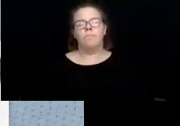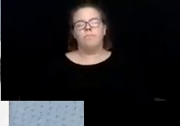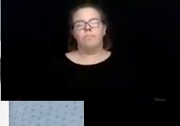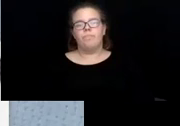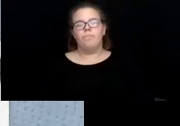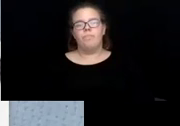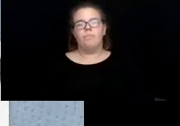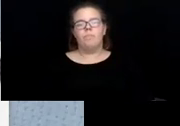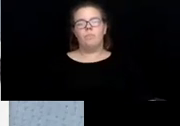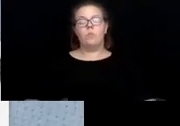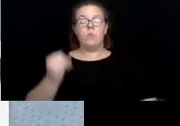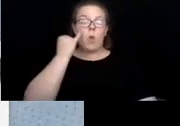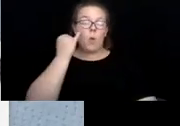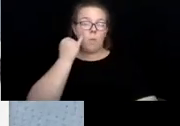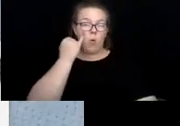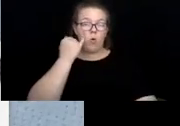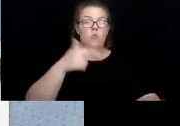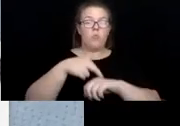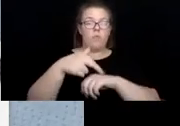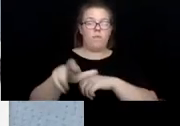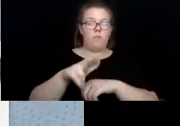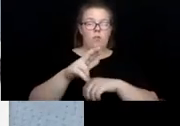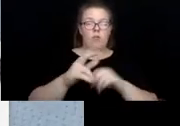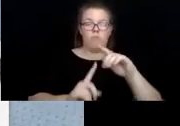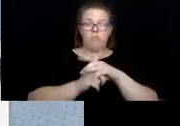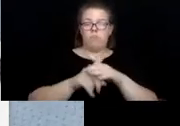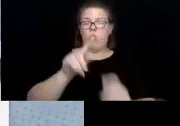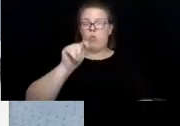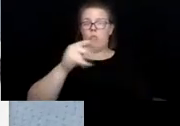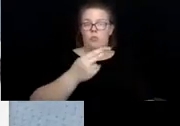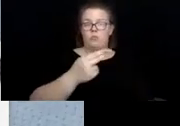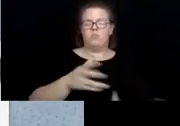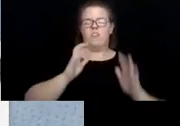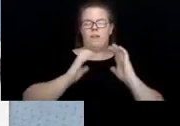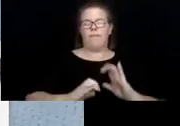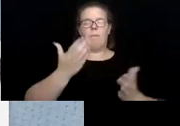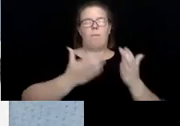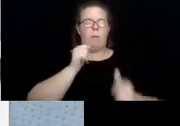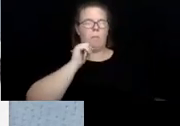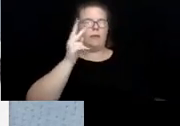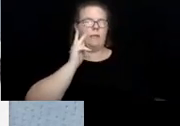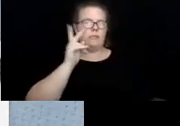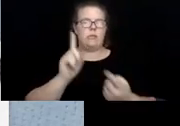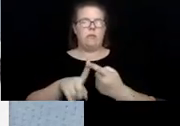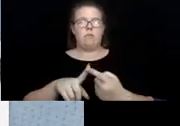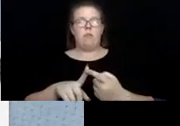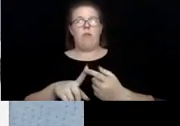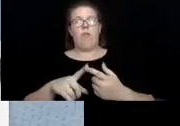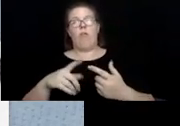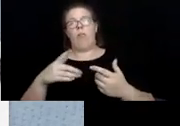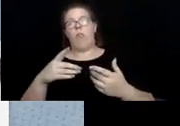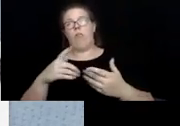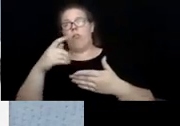referral is made on Thursday, the client probably will not be seen until the following